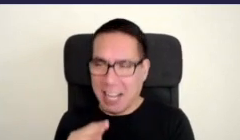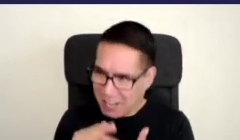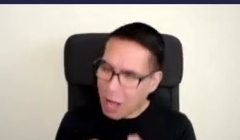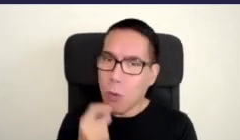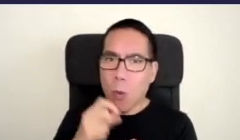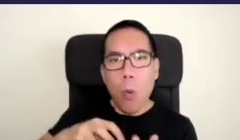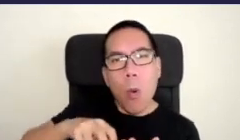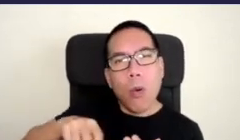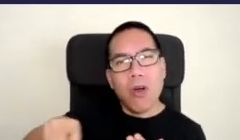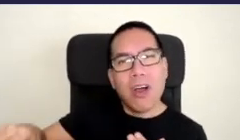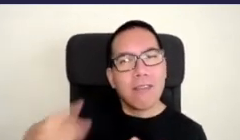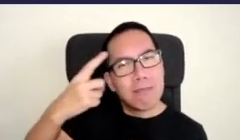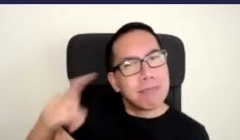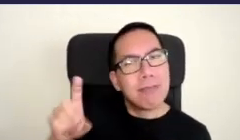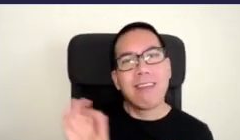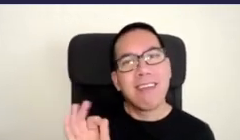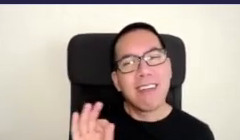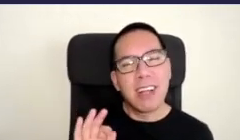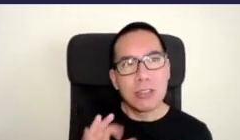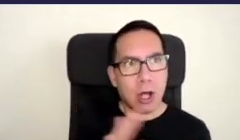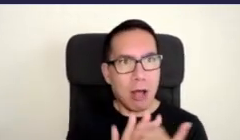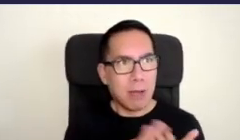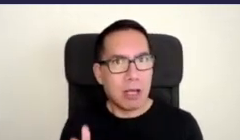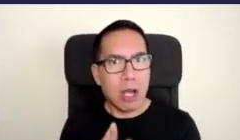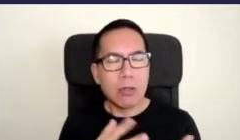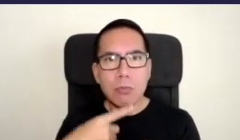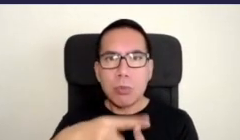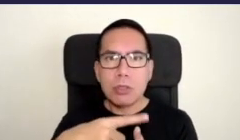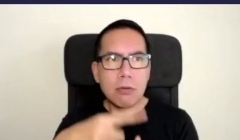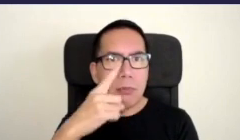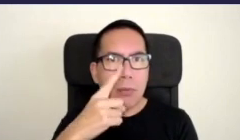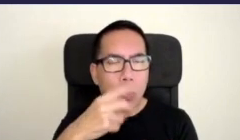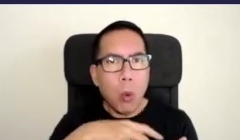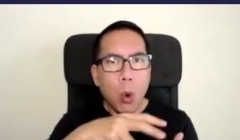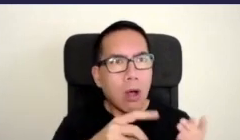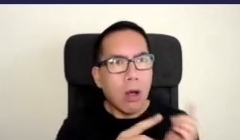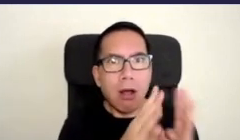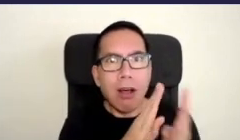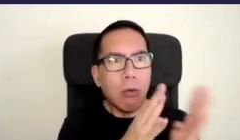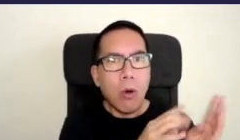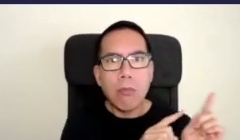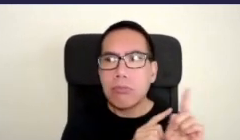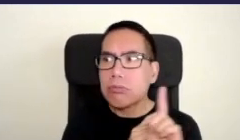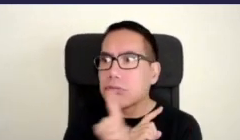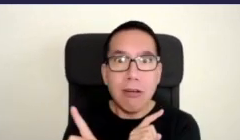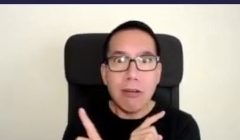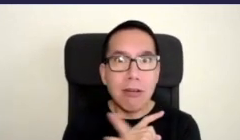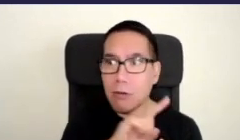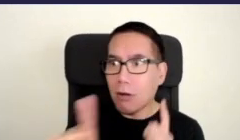is is that it's increasing positive foot traffic this was a place where people would